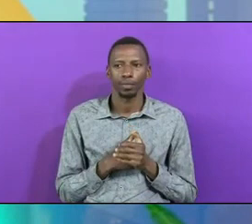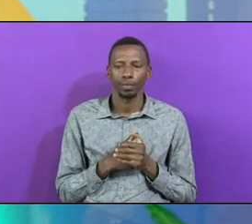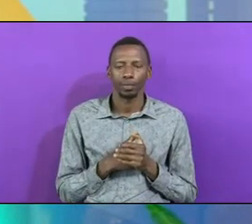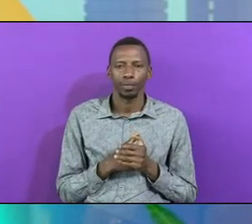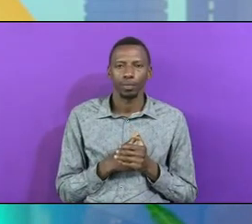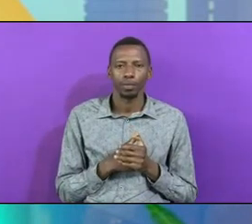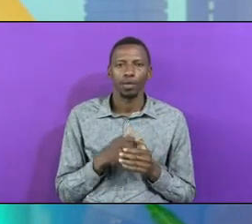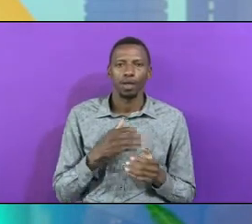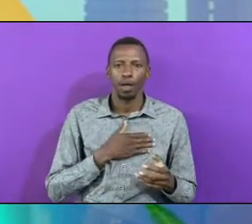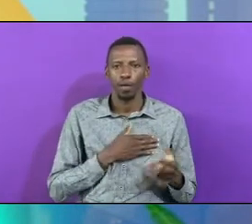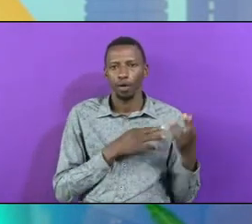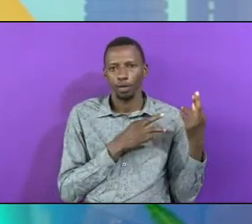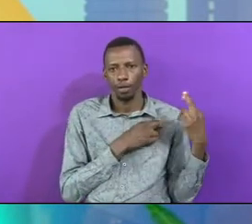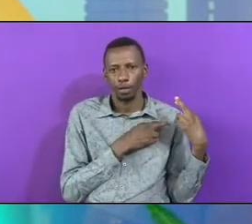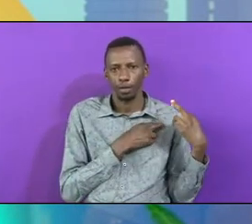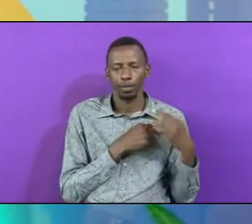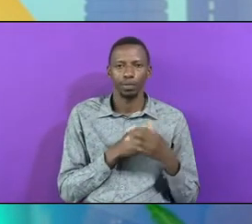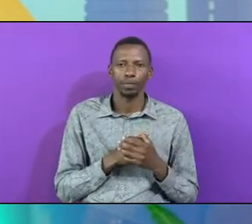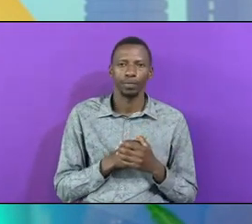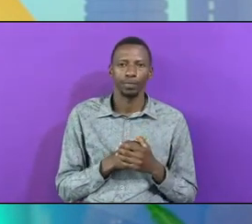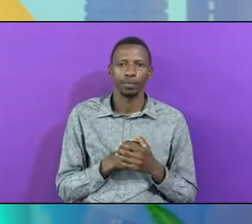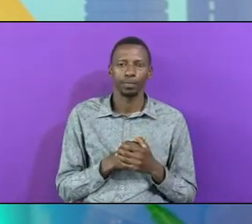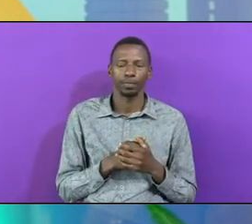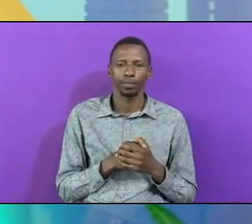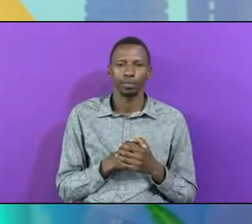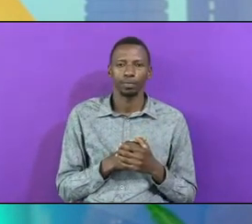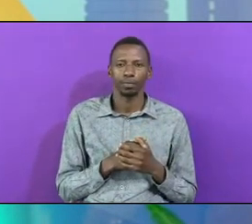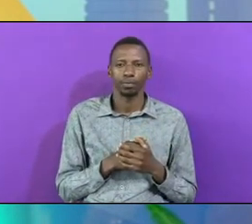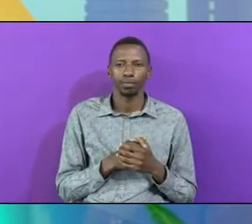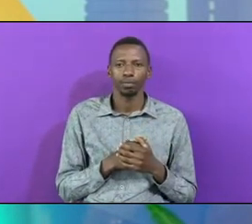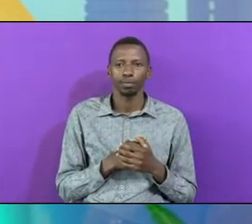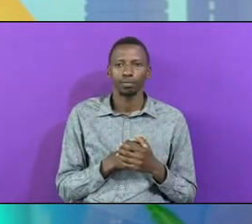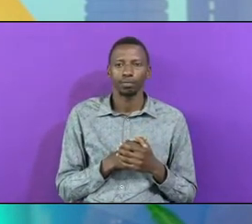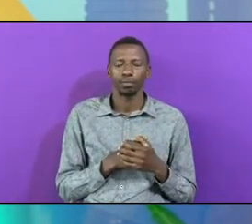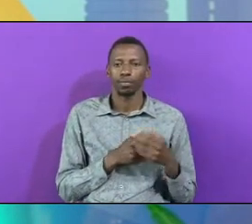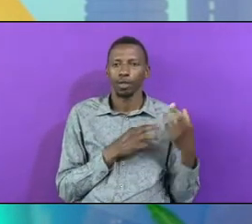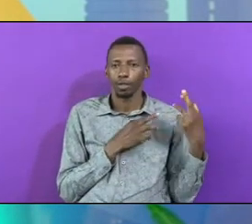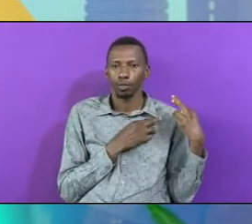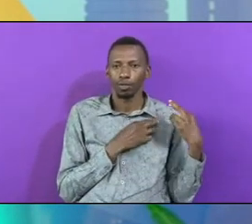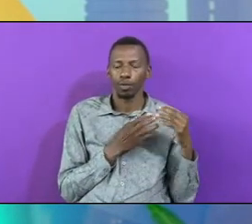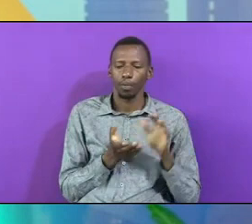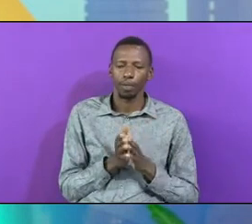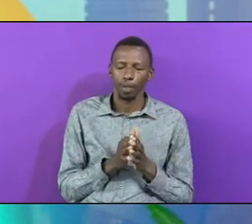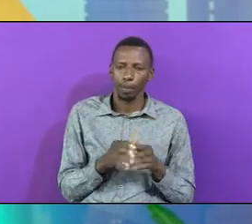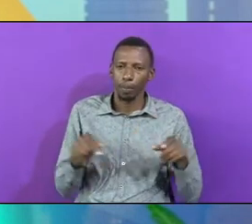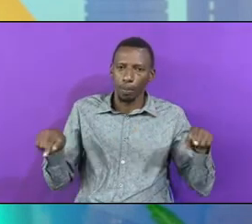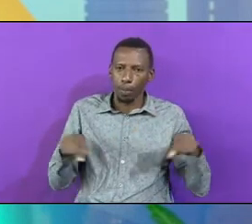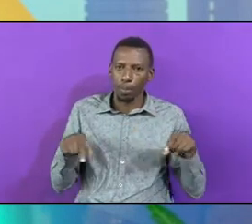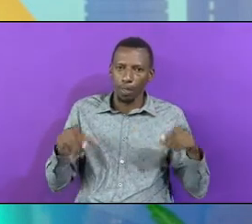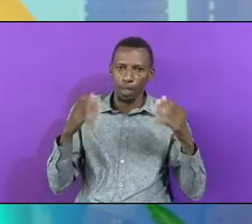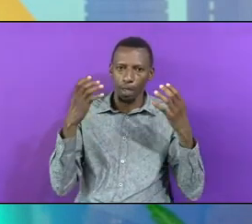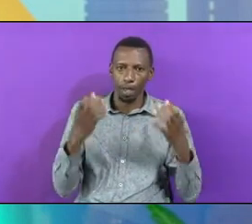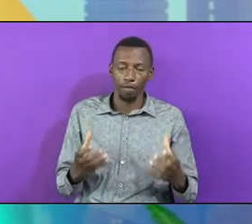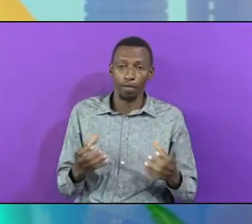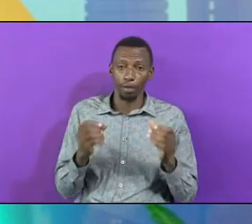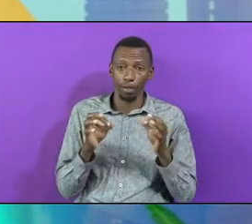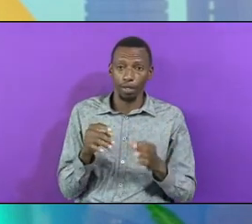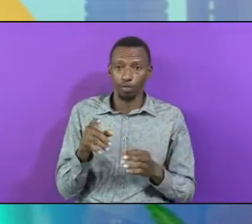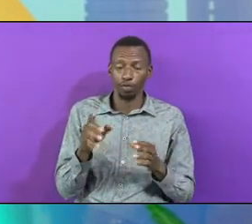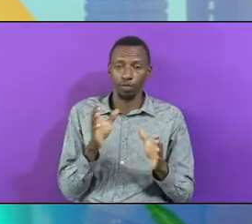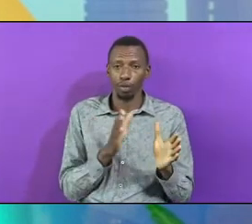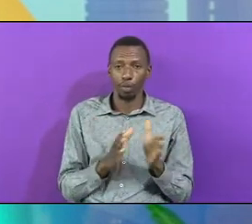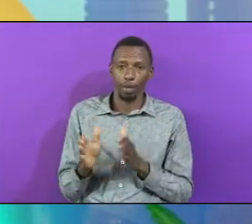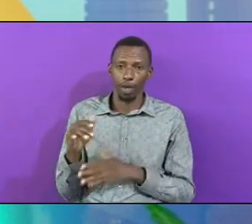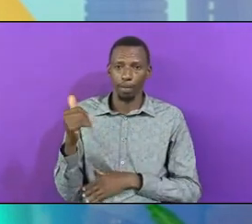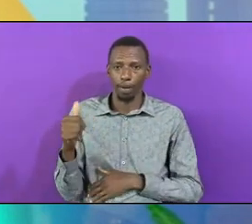Our assignment And assignments become very scary Particularly if you are not prepared for